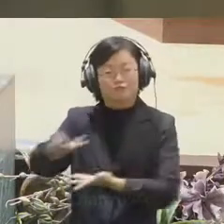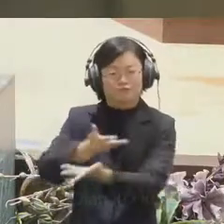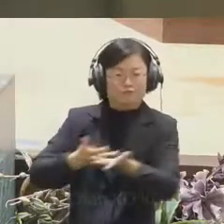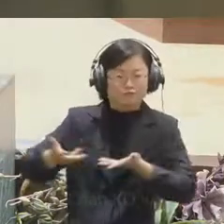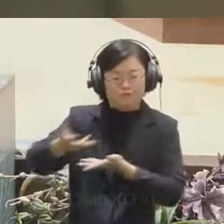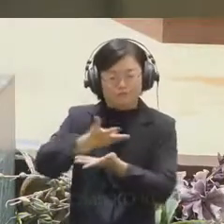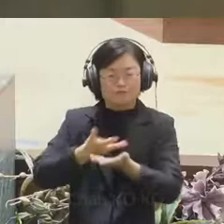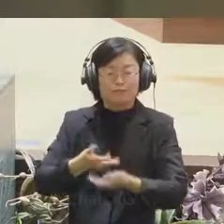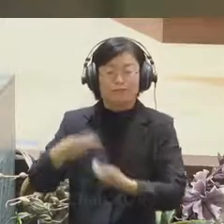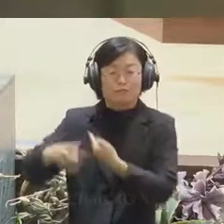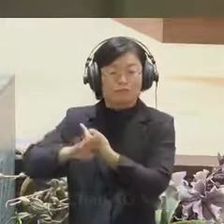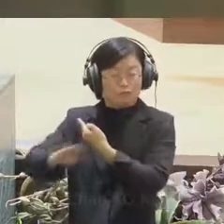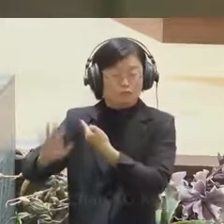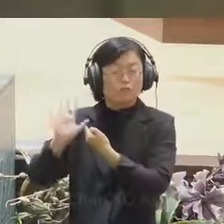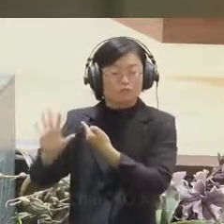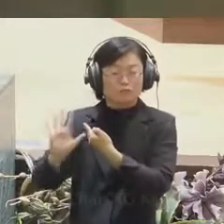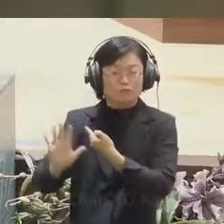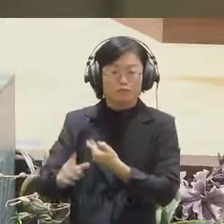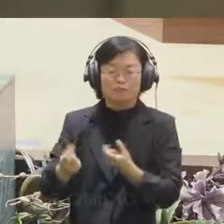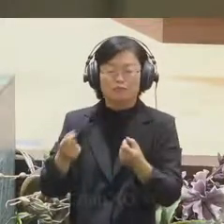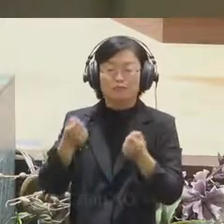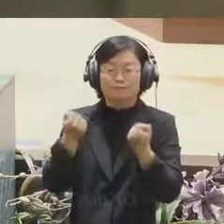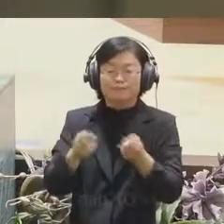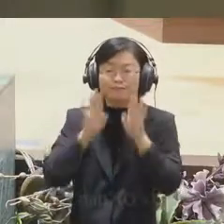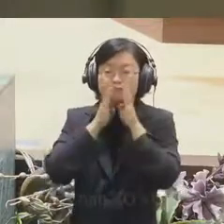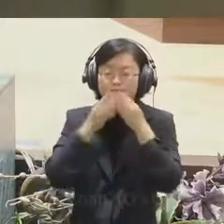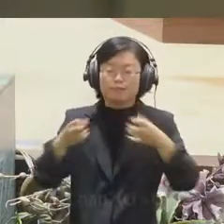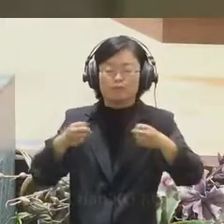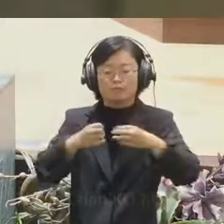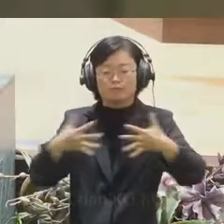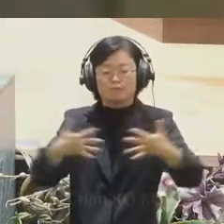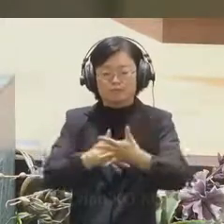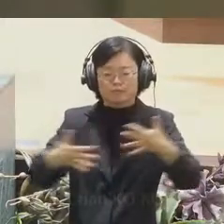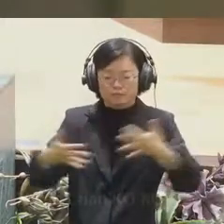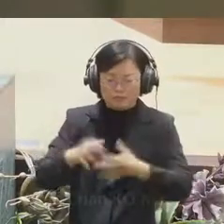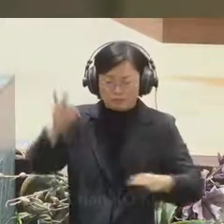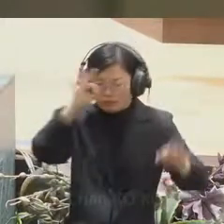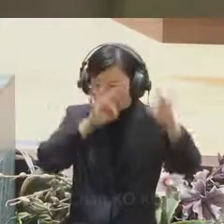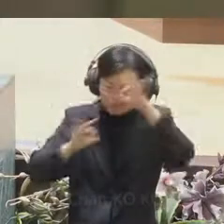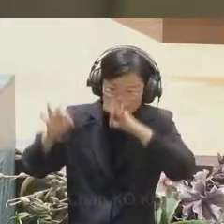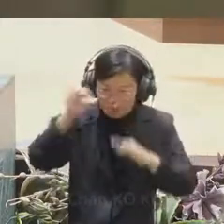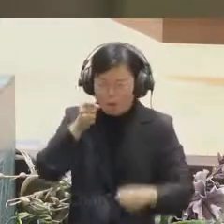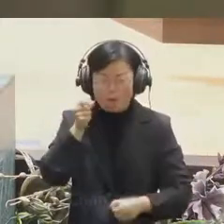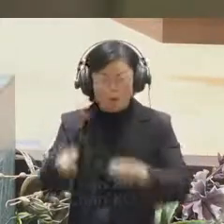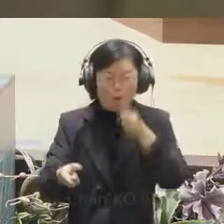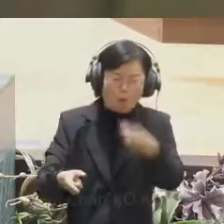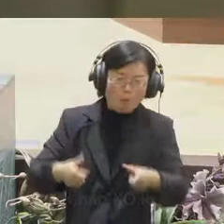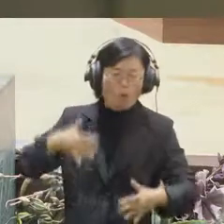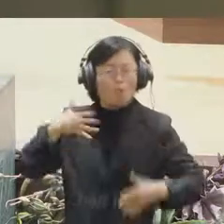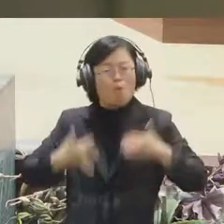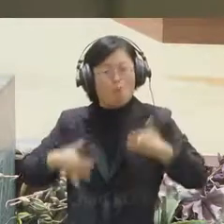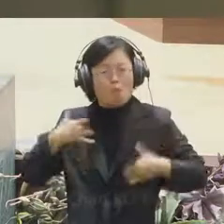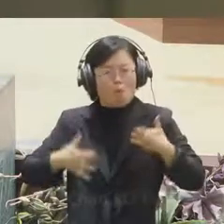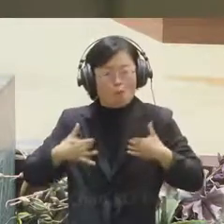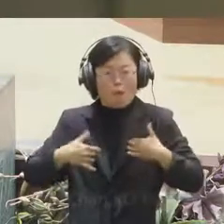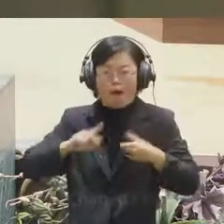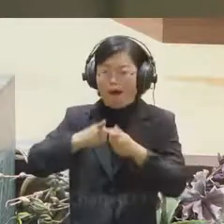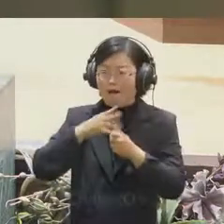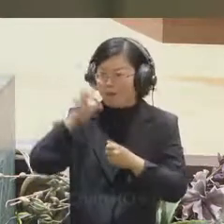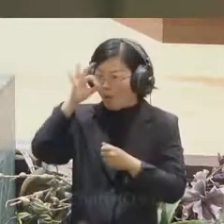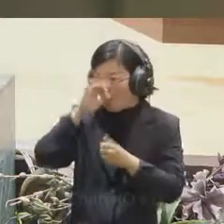the finding the information, online shopping, entertainment, even dating. So